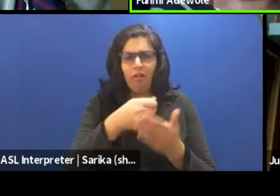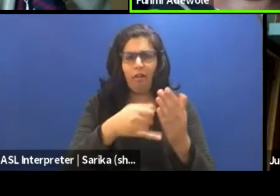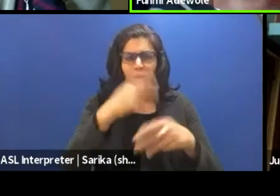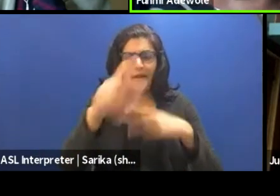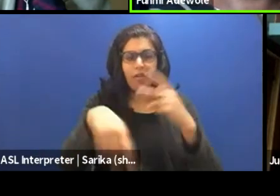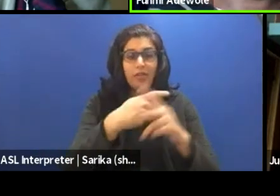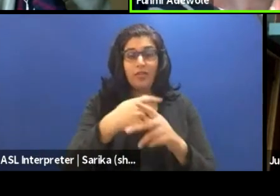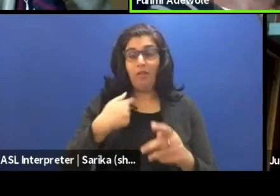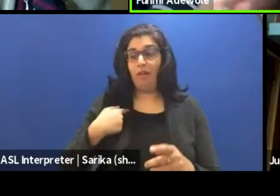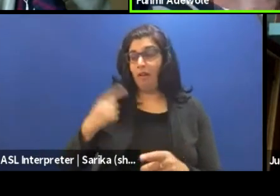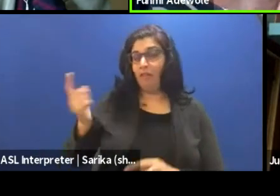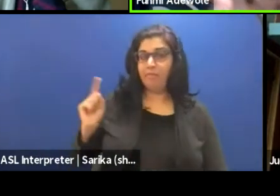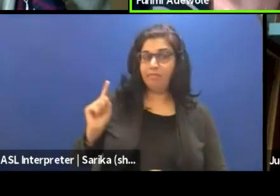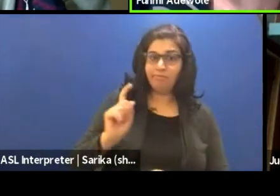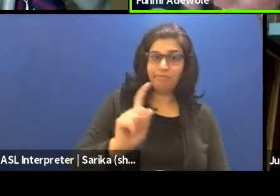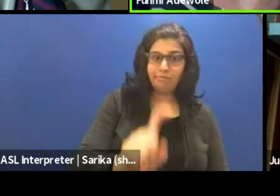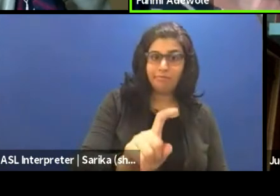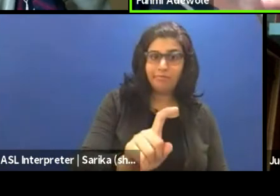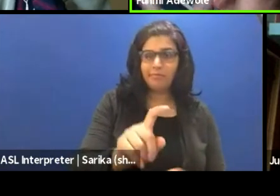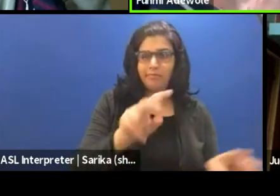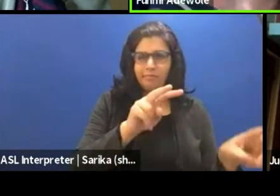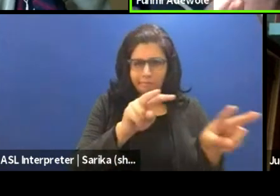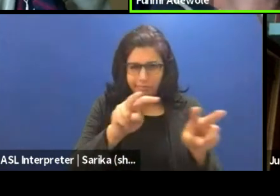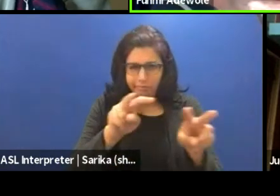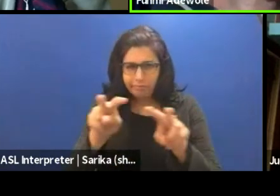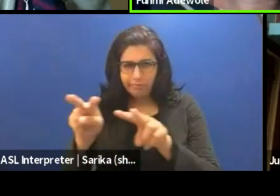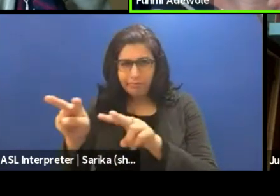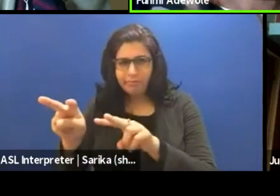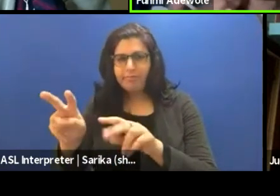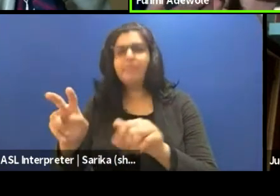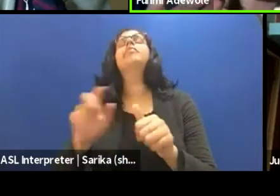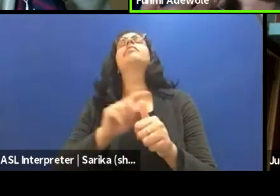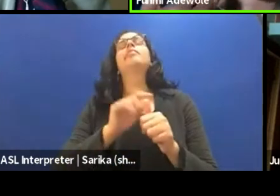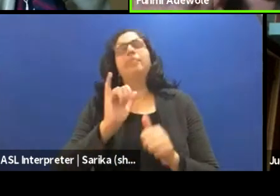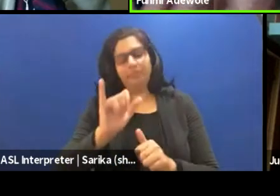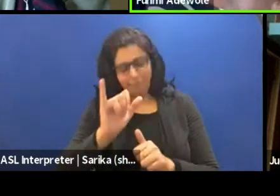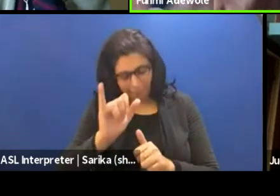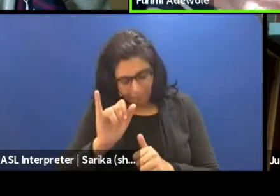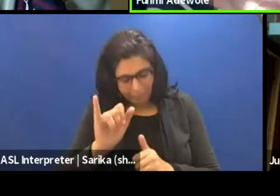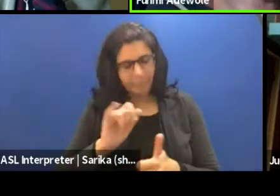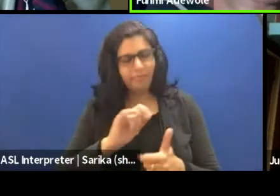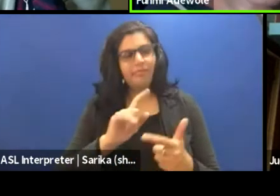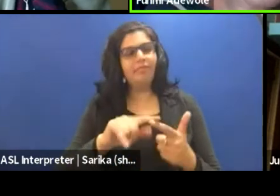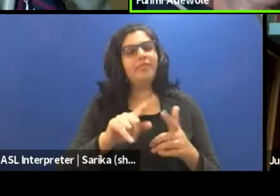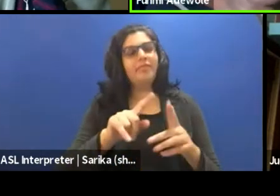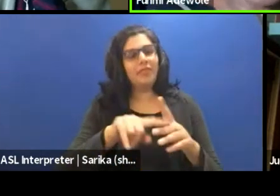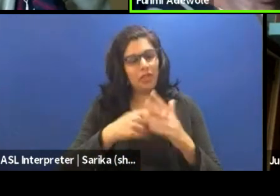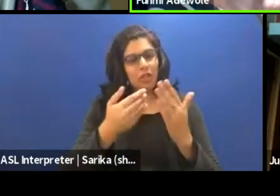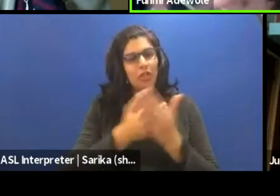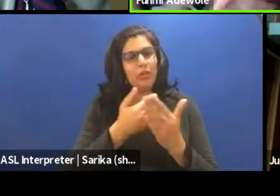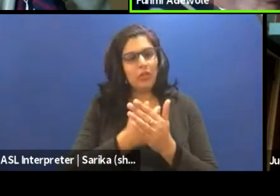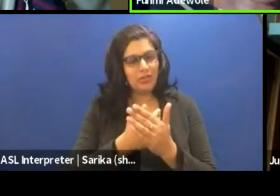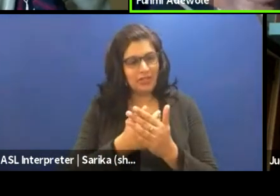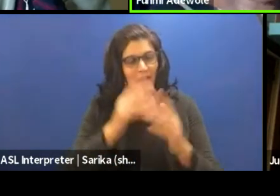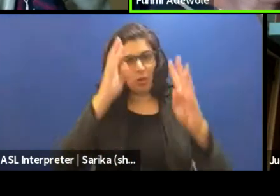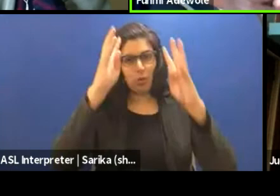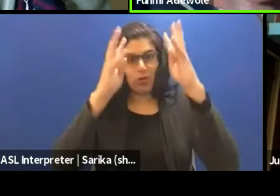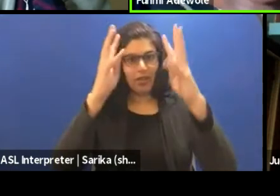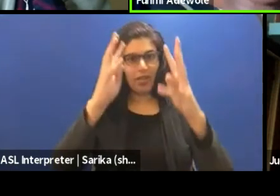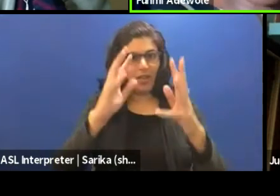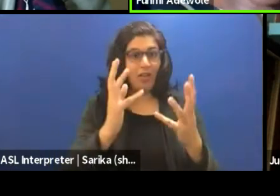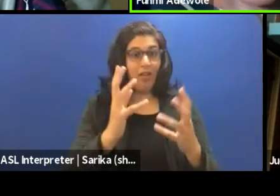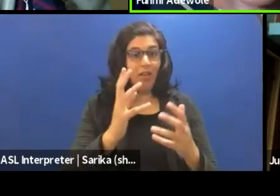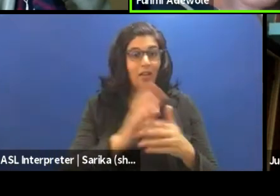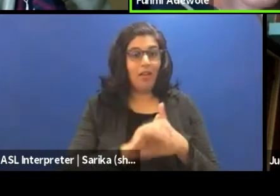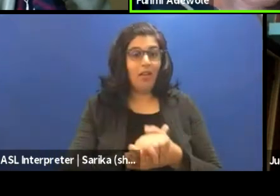strengths, their weaknesses, and we started devising creative tasks. And then she started using it with the artists. And once they had got it, they